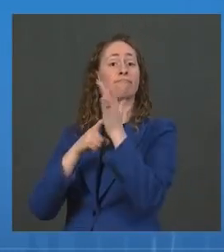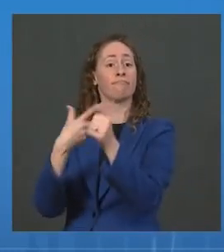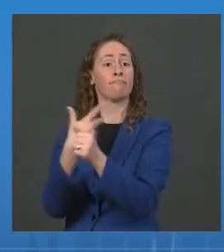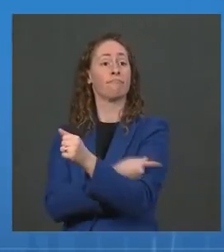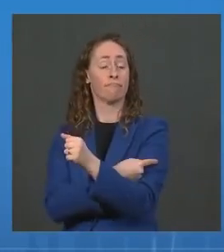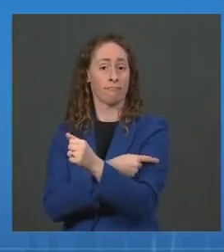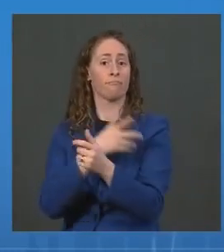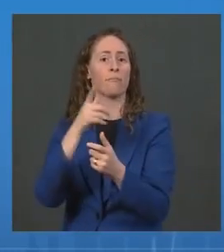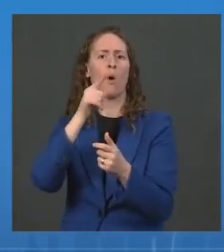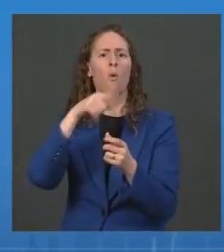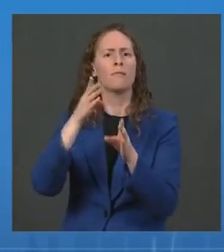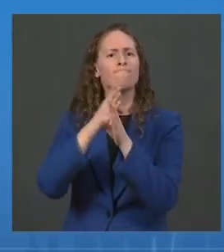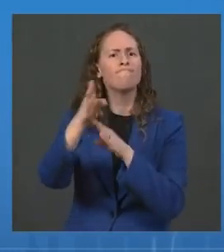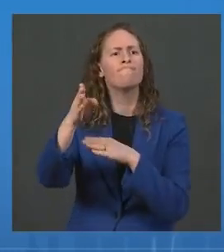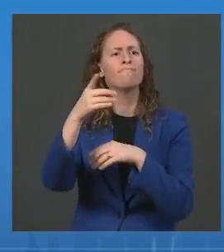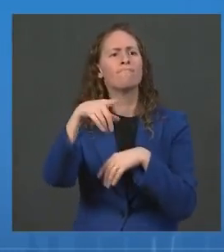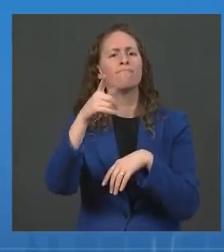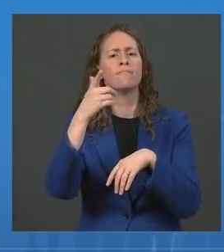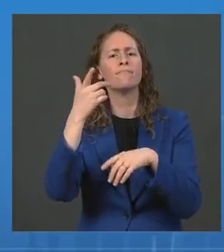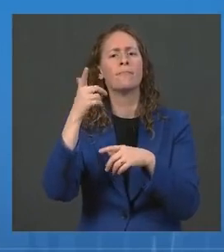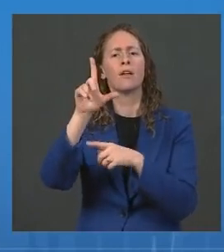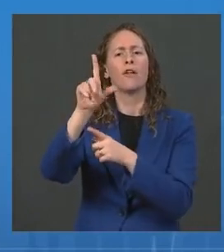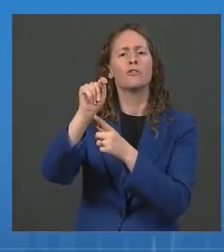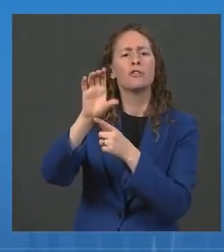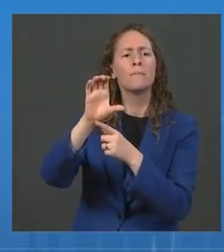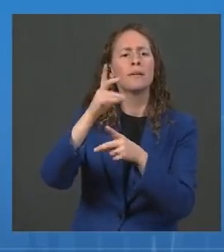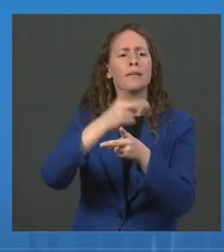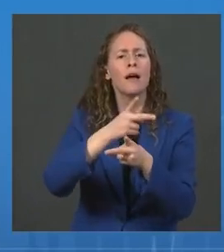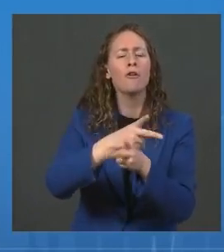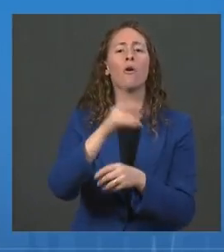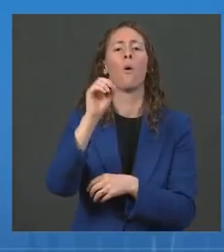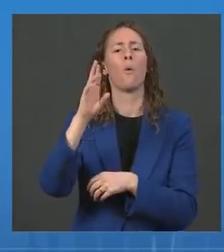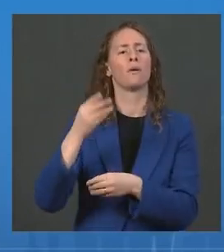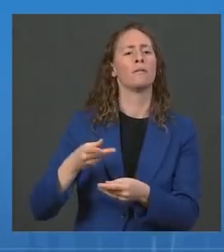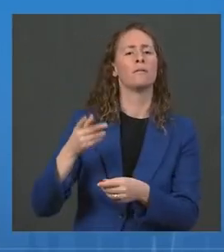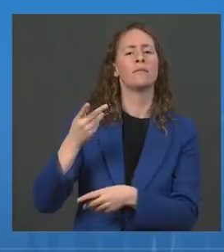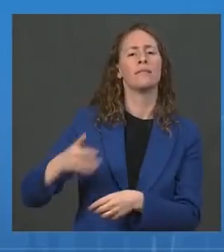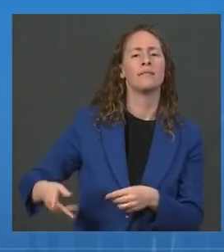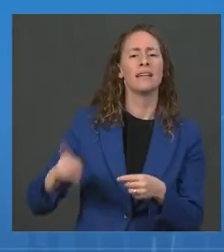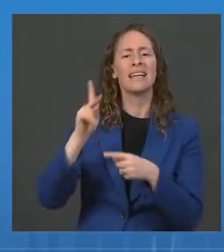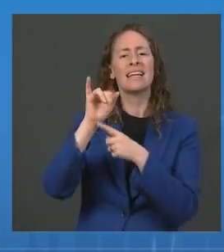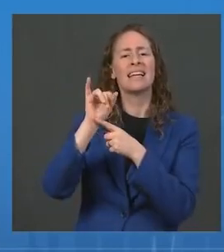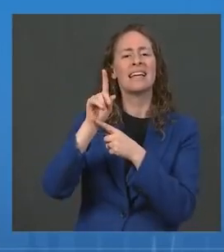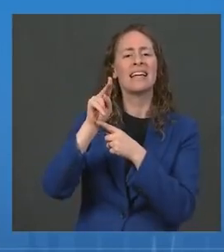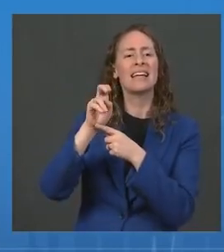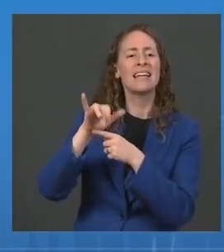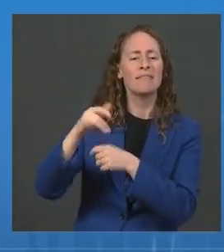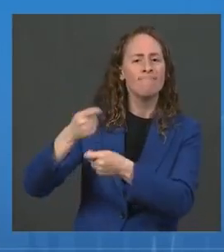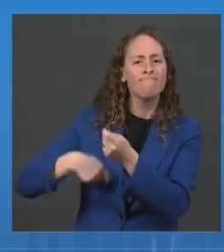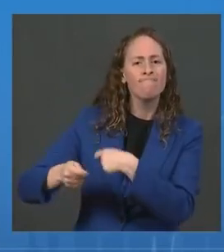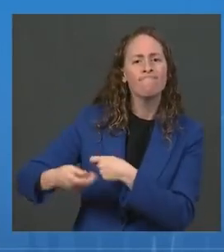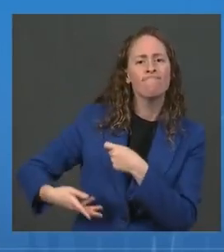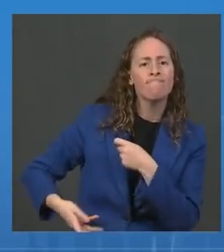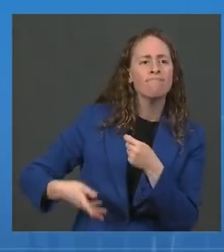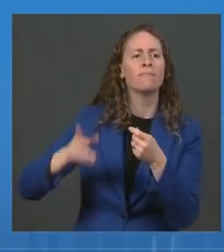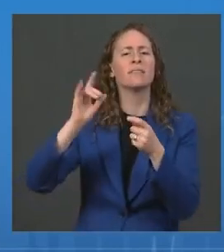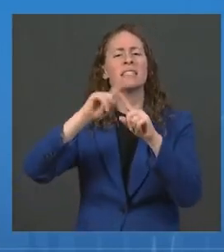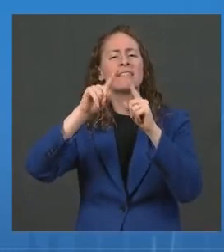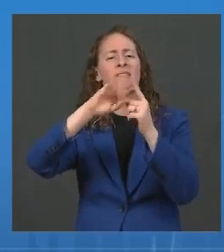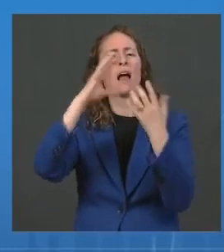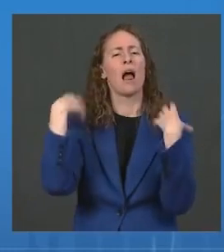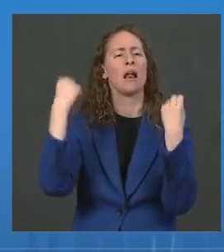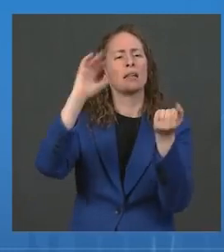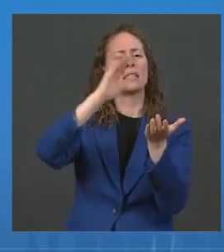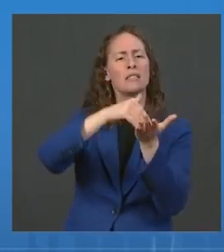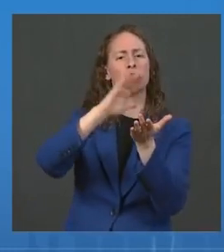our dialysis centers, for places where these elderly people often interact in our healthcare workforce, we've seen that that makes a difference. And so I